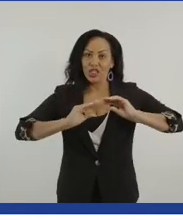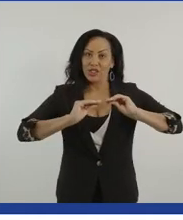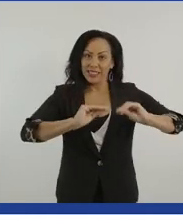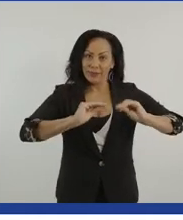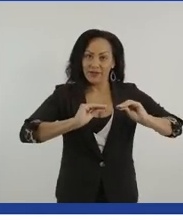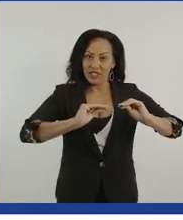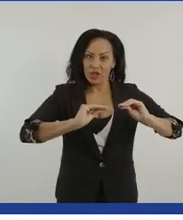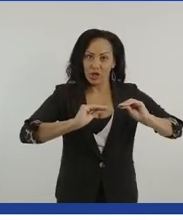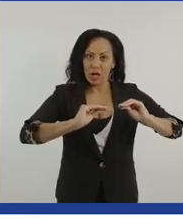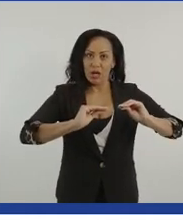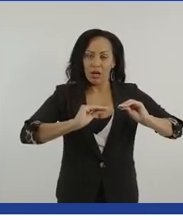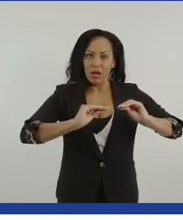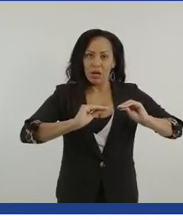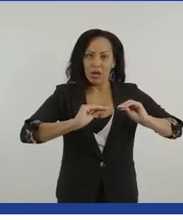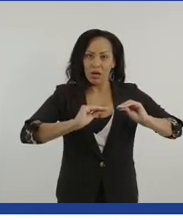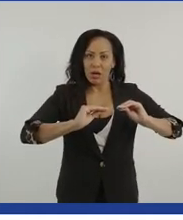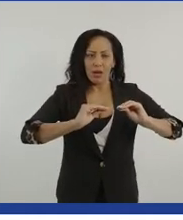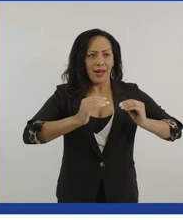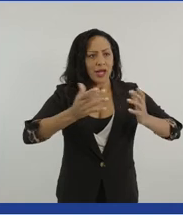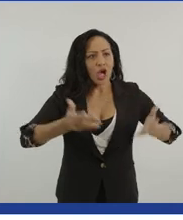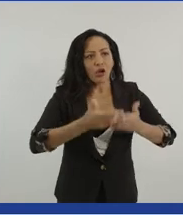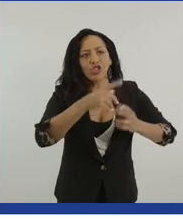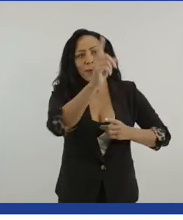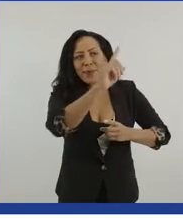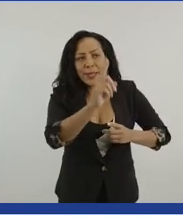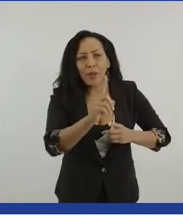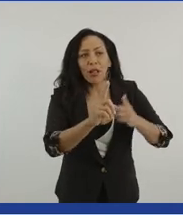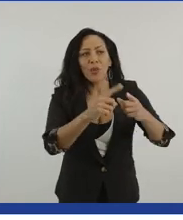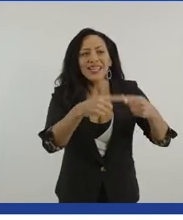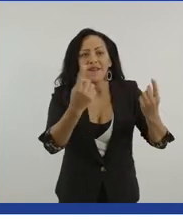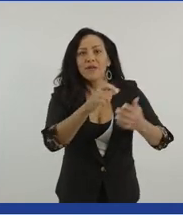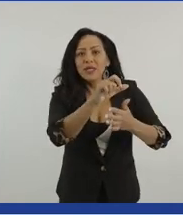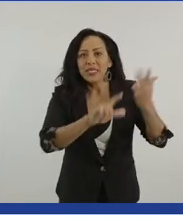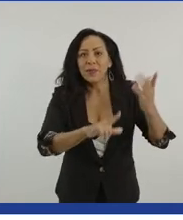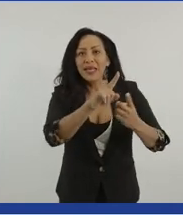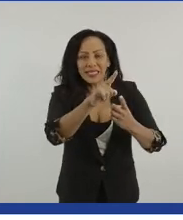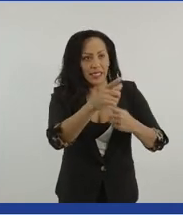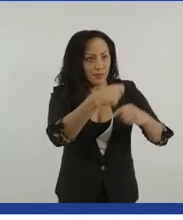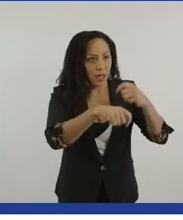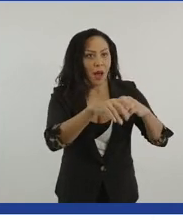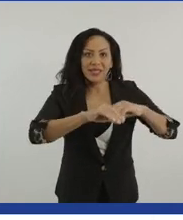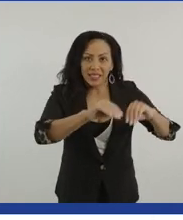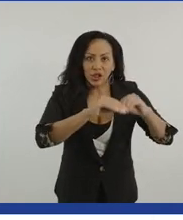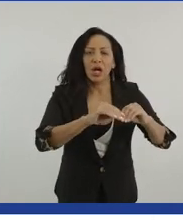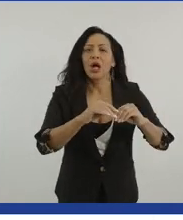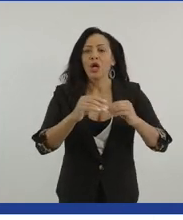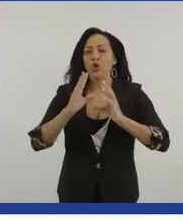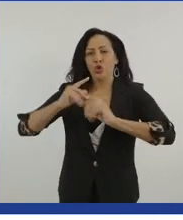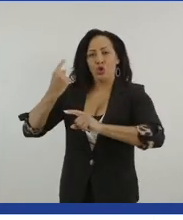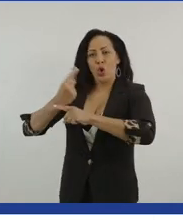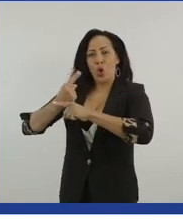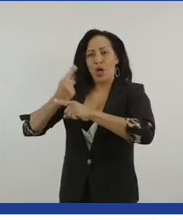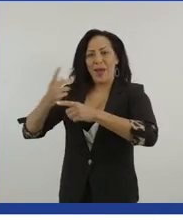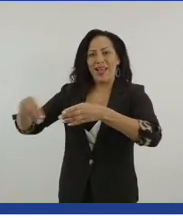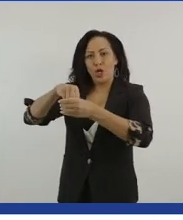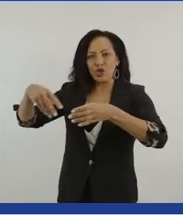people to, to be part of that journey. I think it's really important not only to talk about inclusion and, and show the, the great